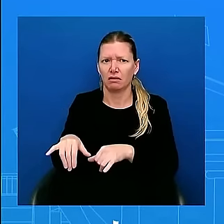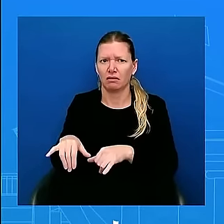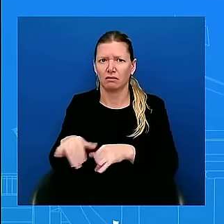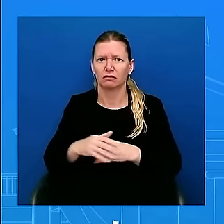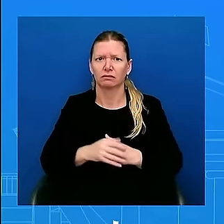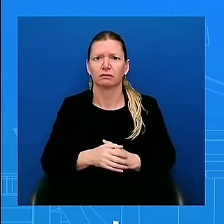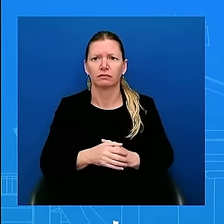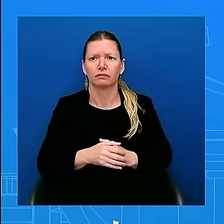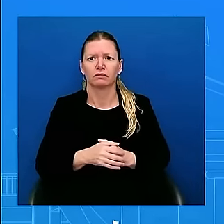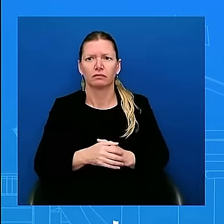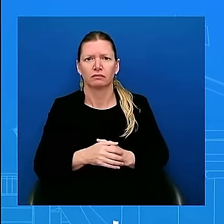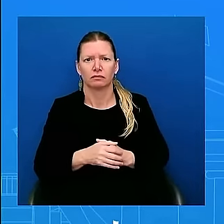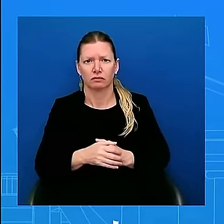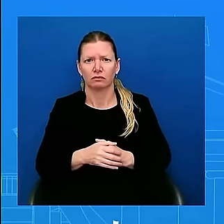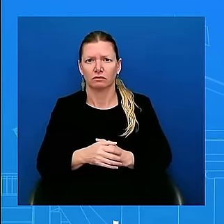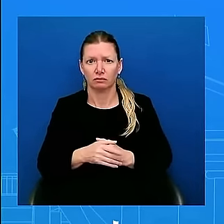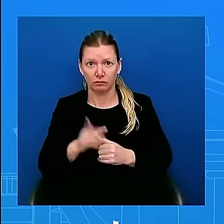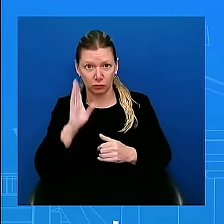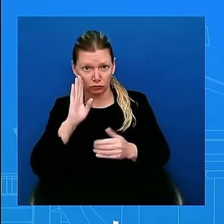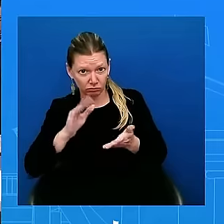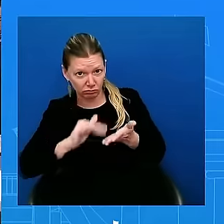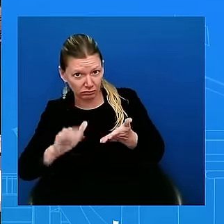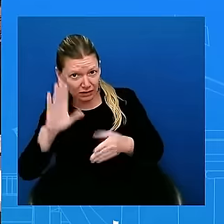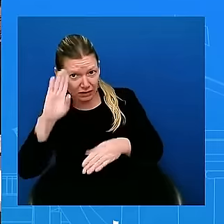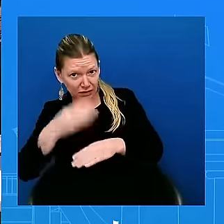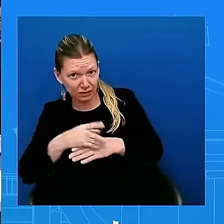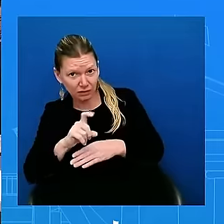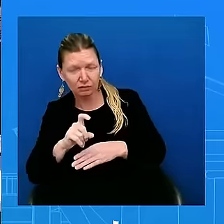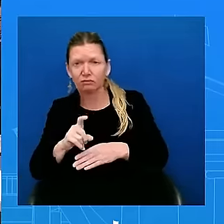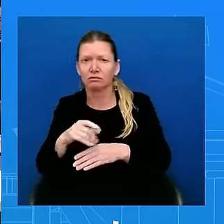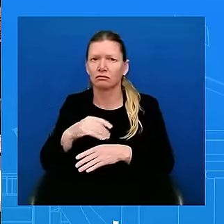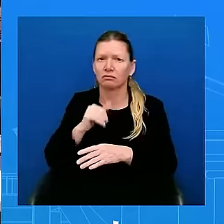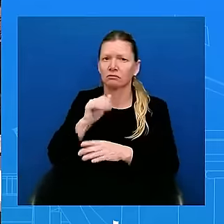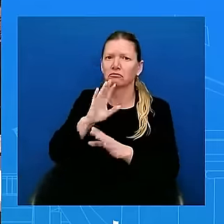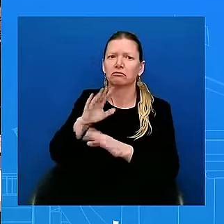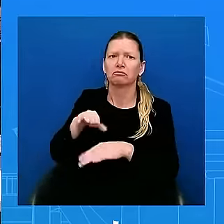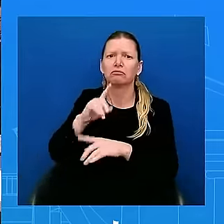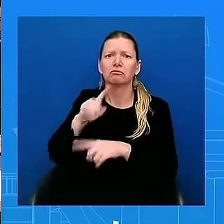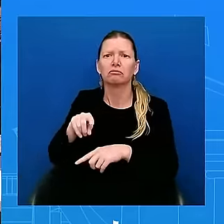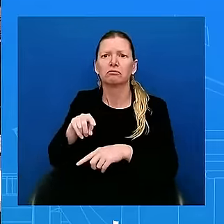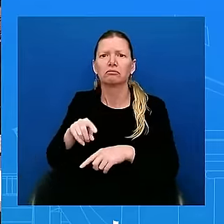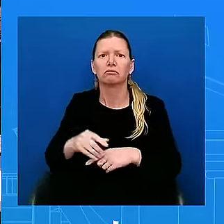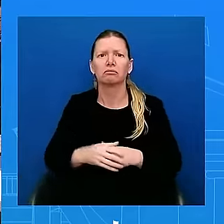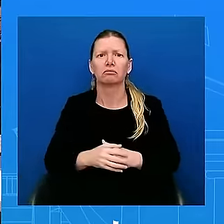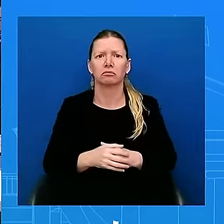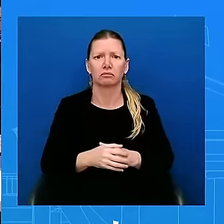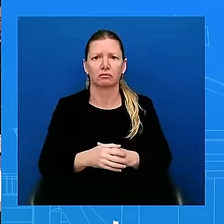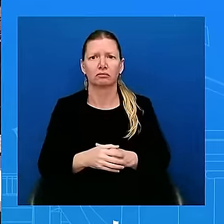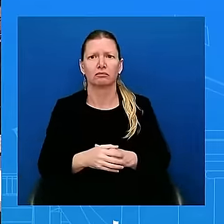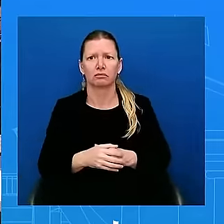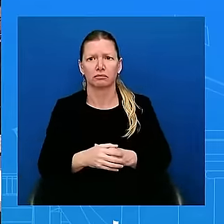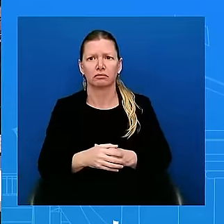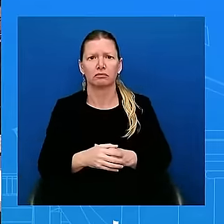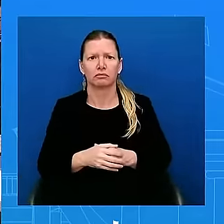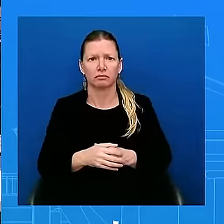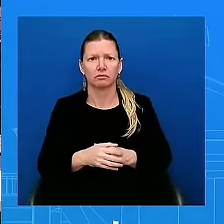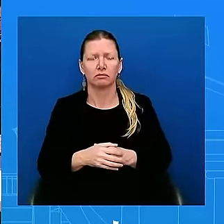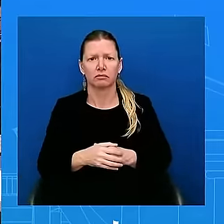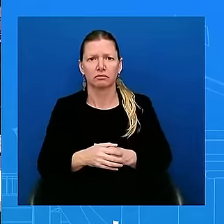Thank you, Trine. So, picking up on Zeke. Yeah, for sure. For such a monumental decision, the president did